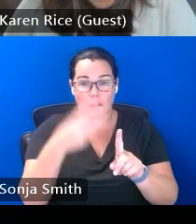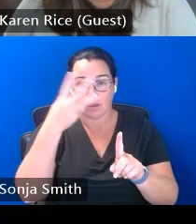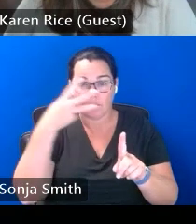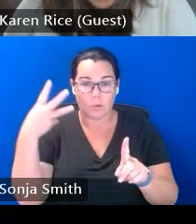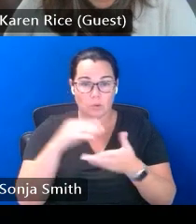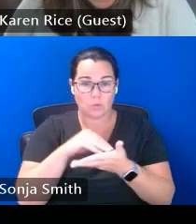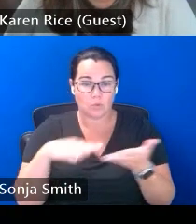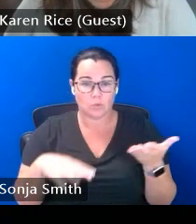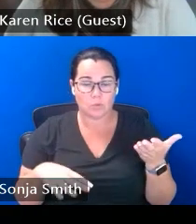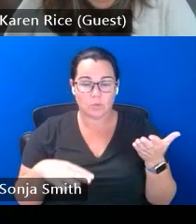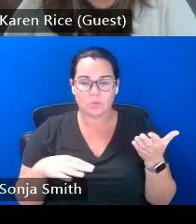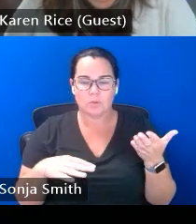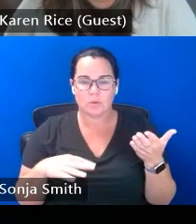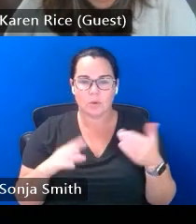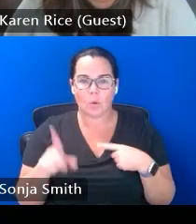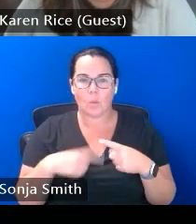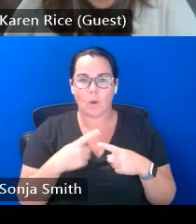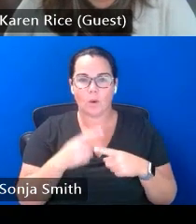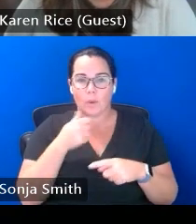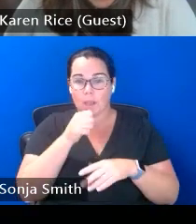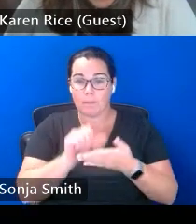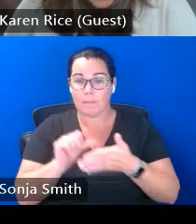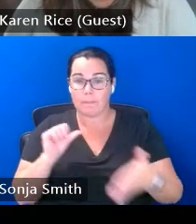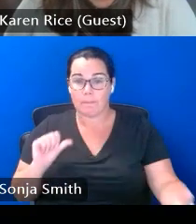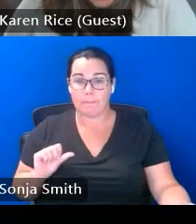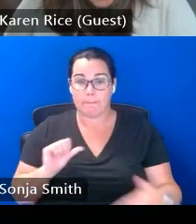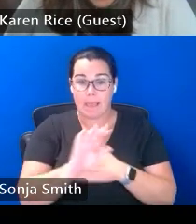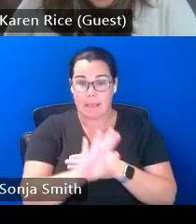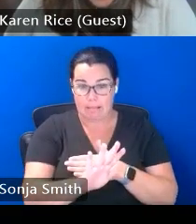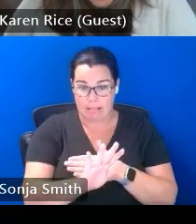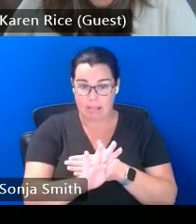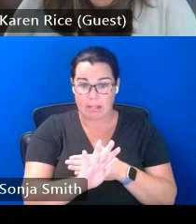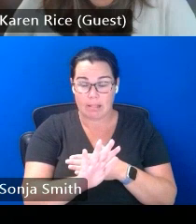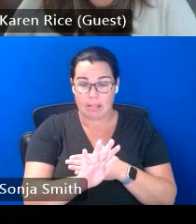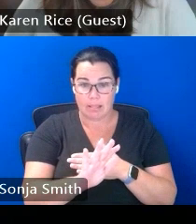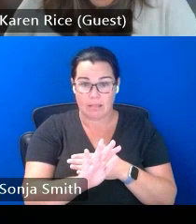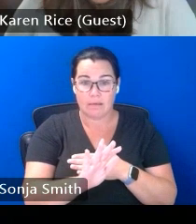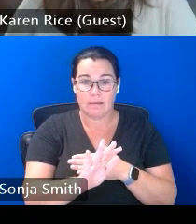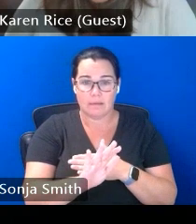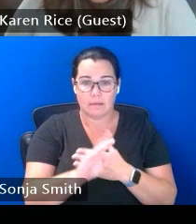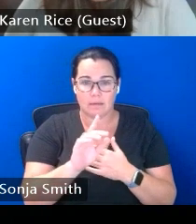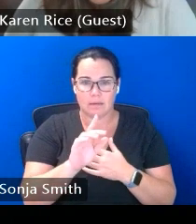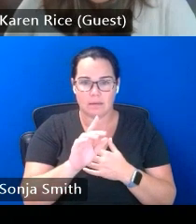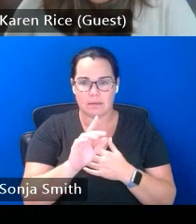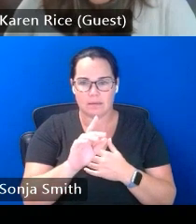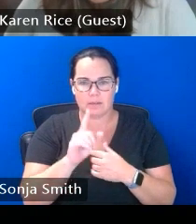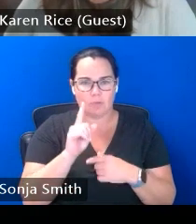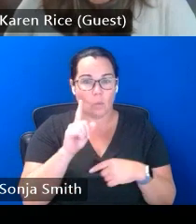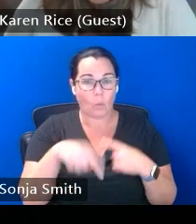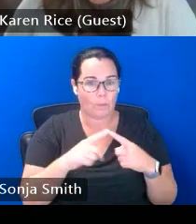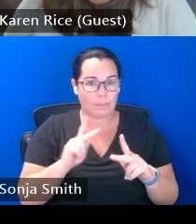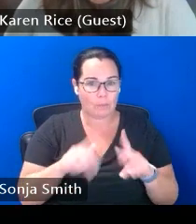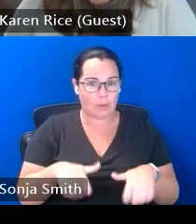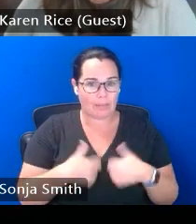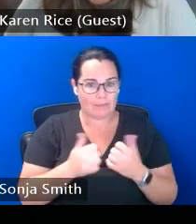when when we send mail to um in doubled up situations i i worry about this because i i had